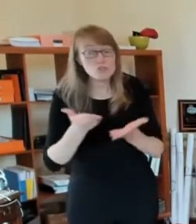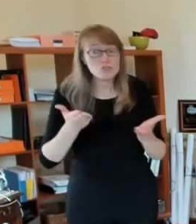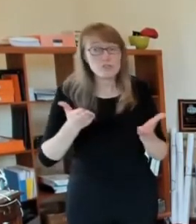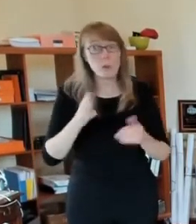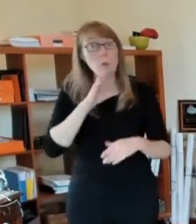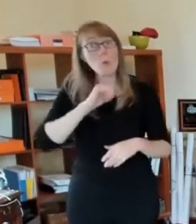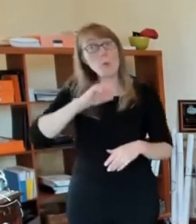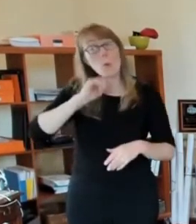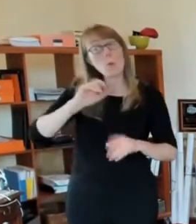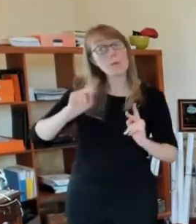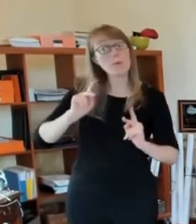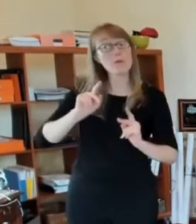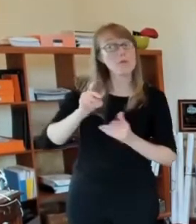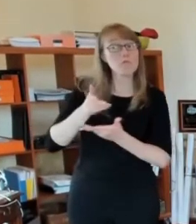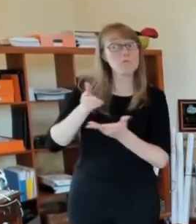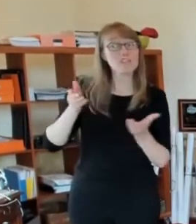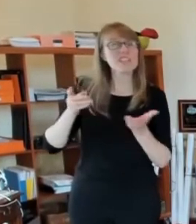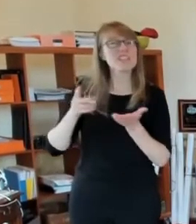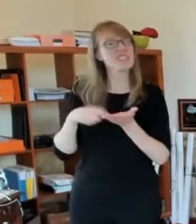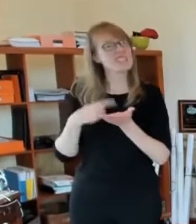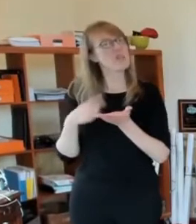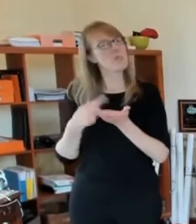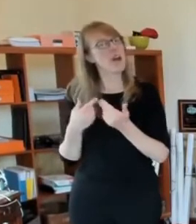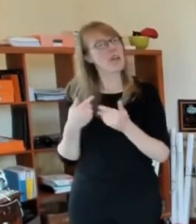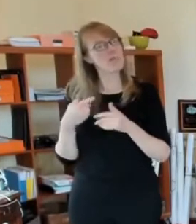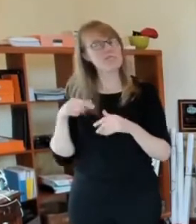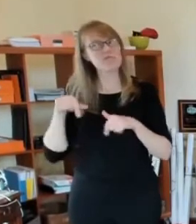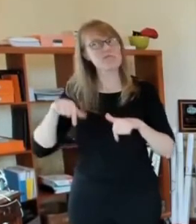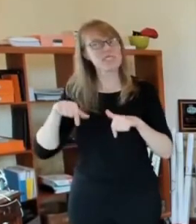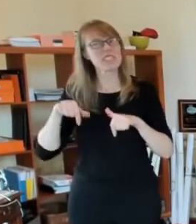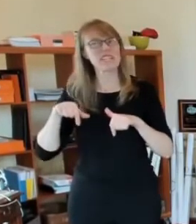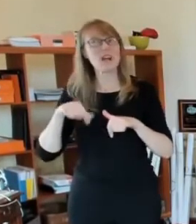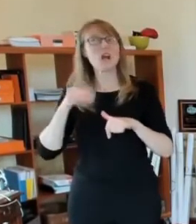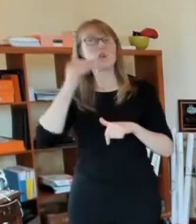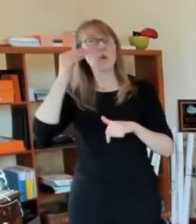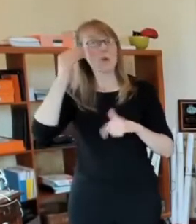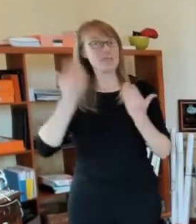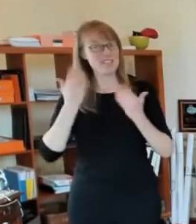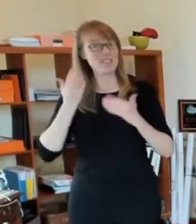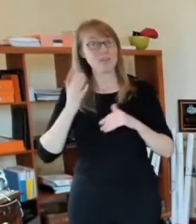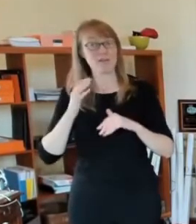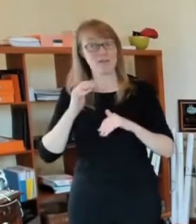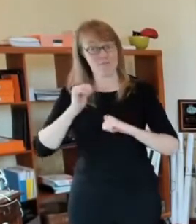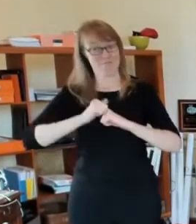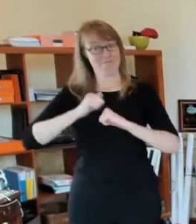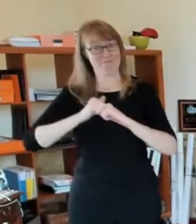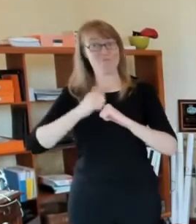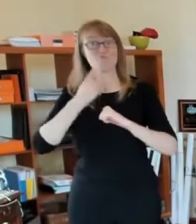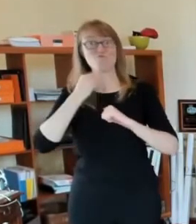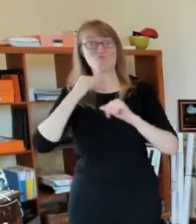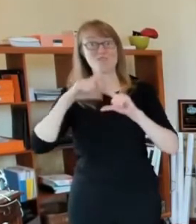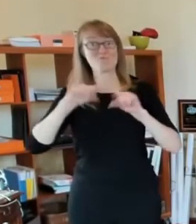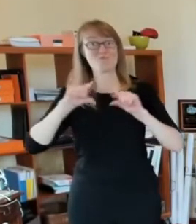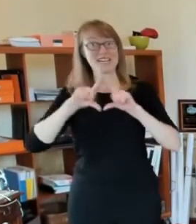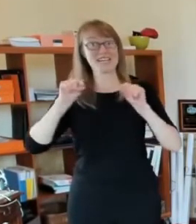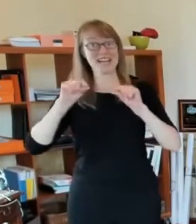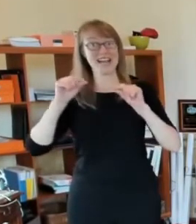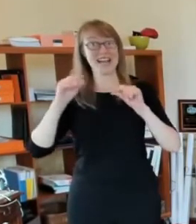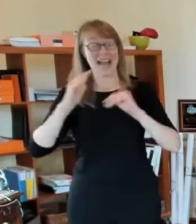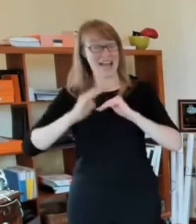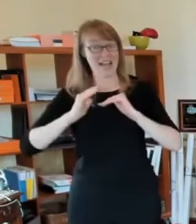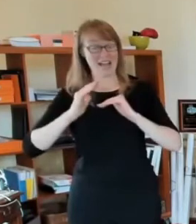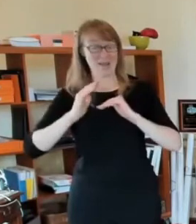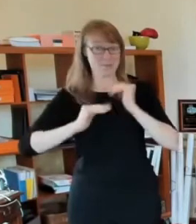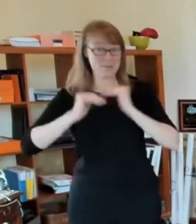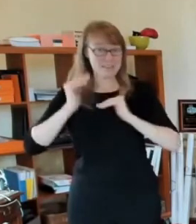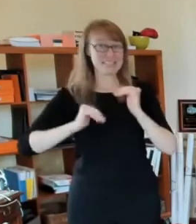people. Sometimes when these brick houses that many people are in or brick apartments that many people in St. Louis are in,